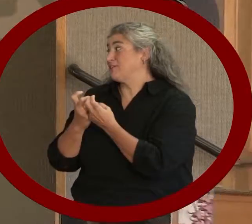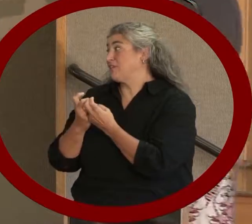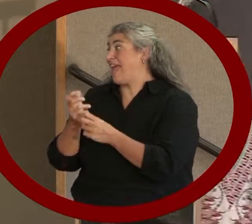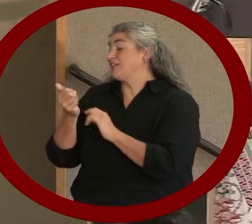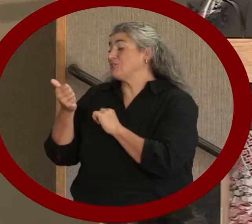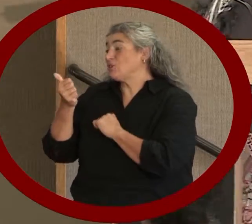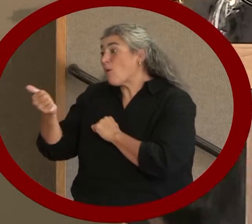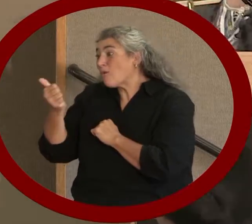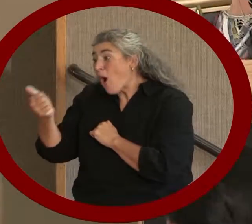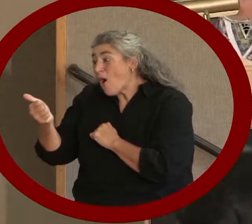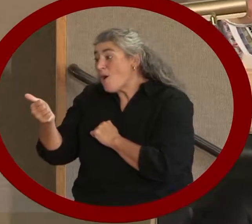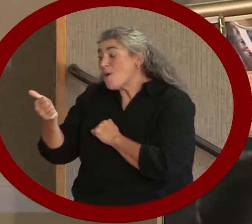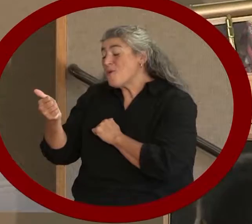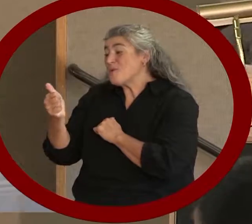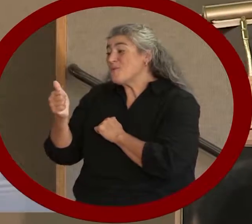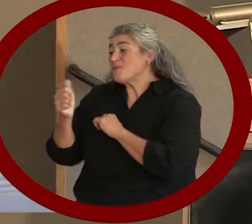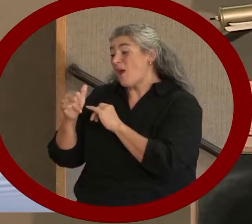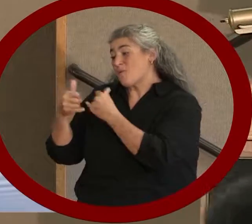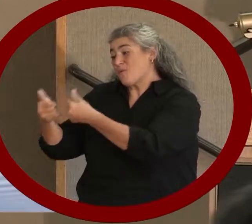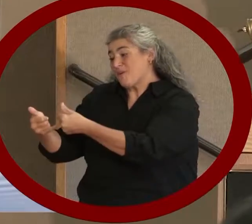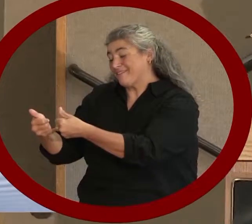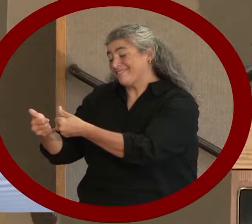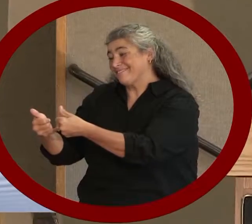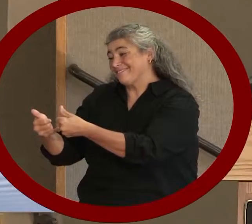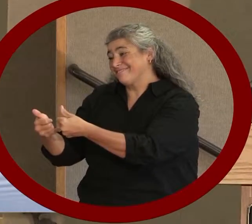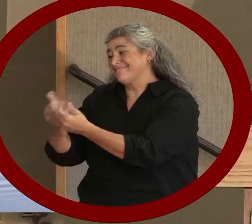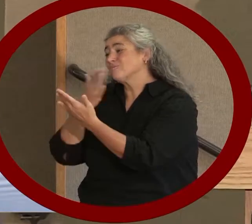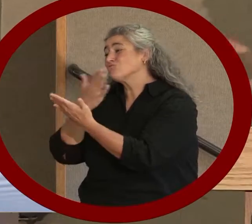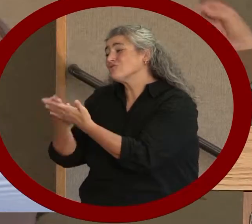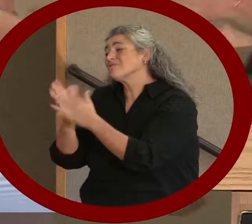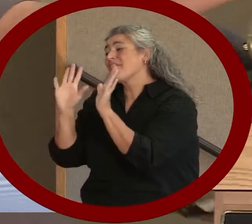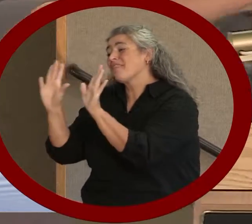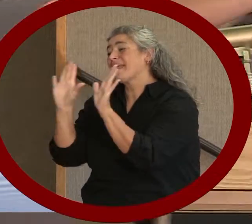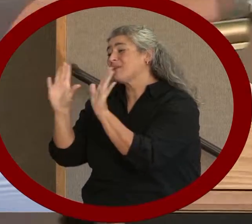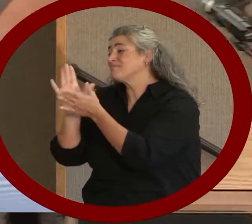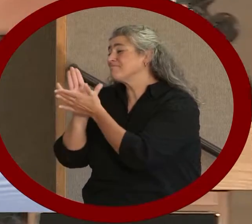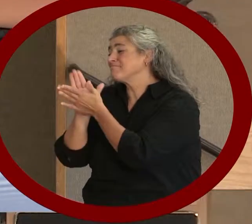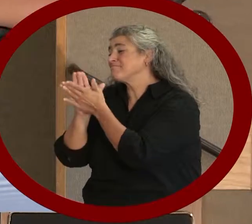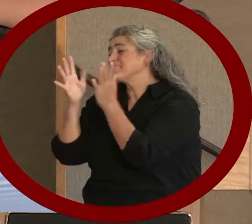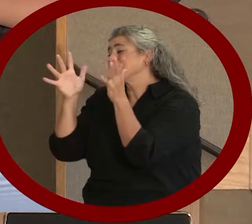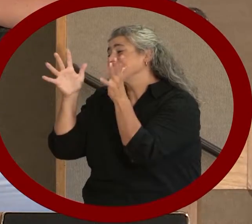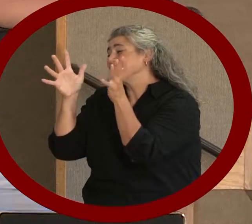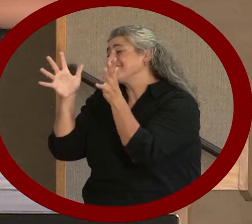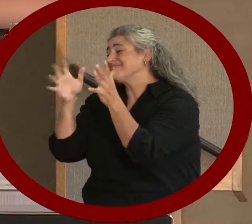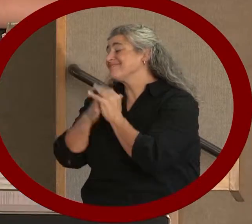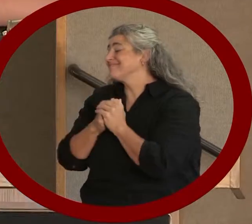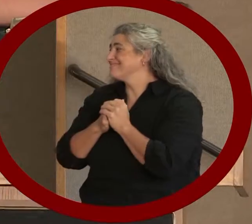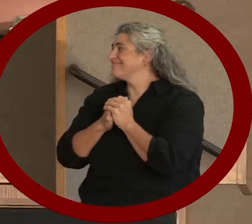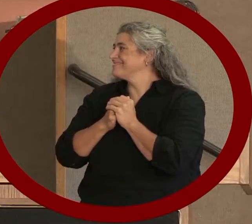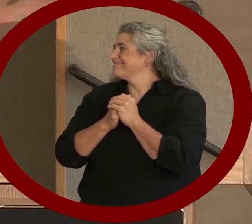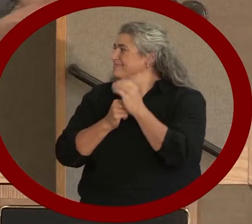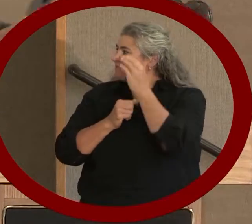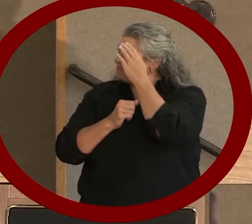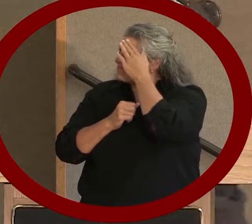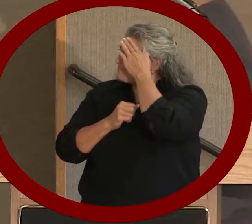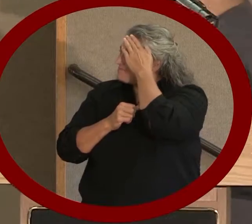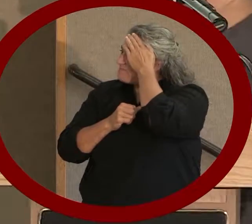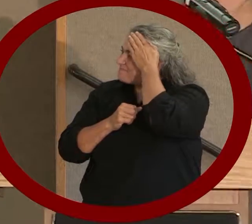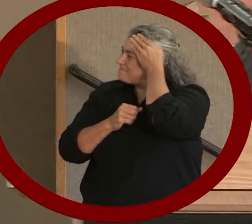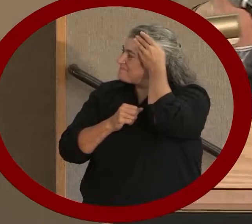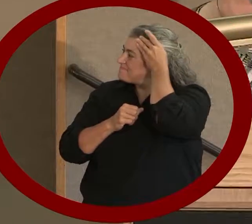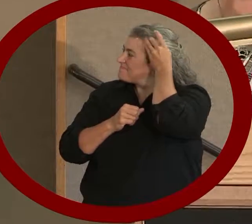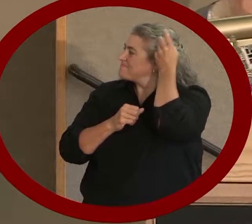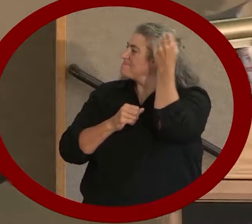Mayor's Awards. Just to hang on your wall in a little hug. Thanks so much. We really, really